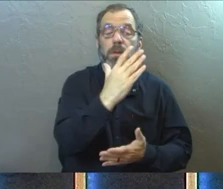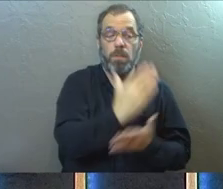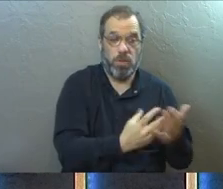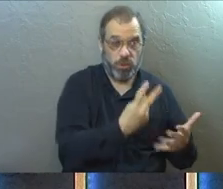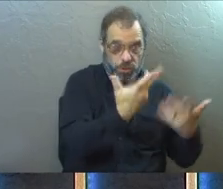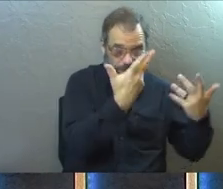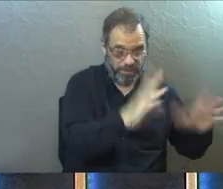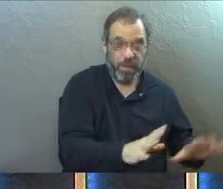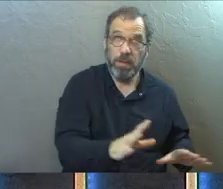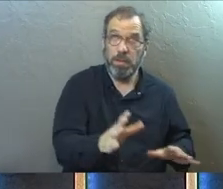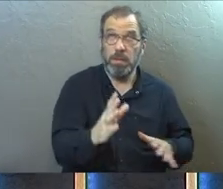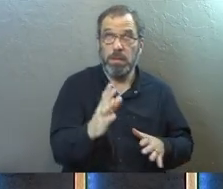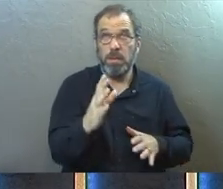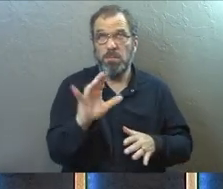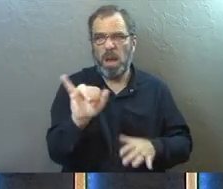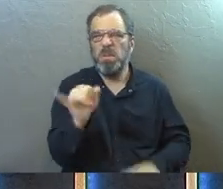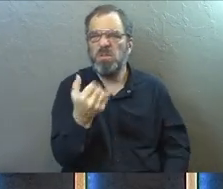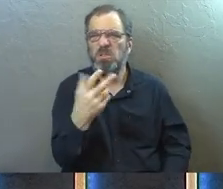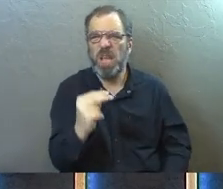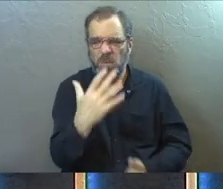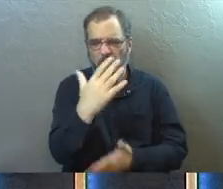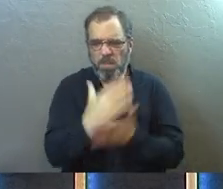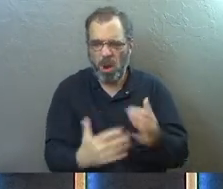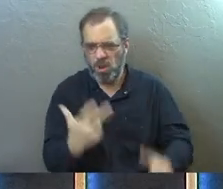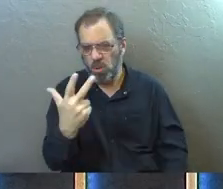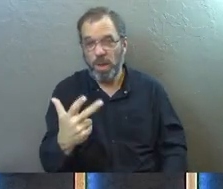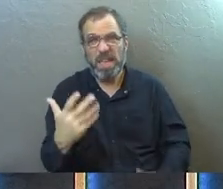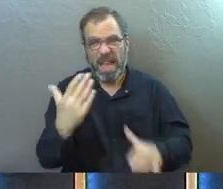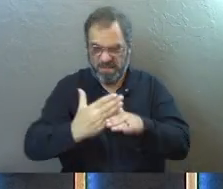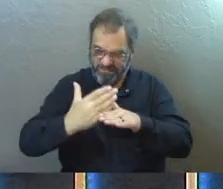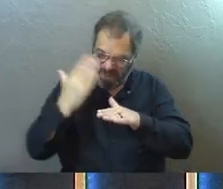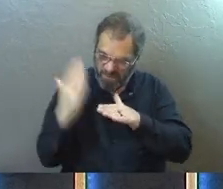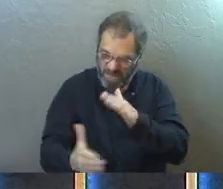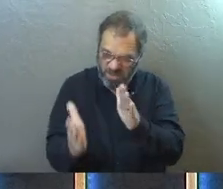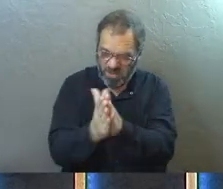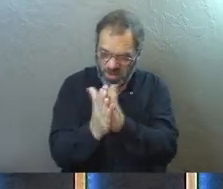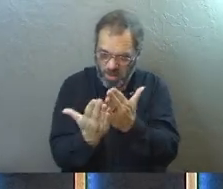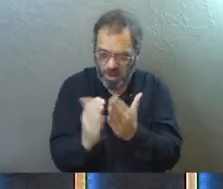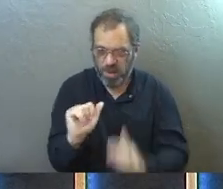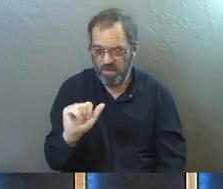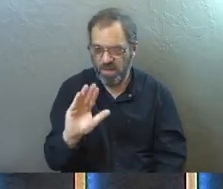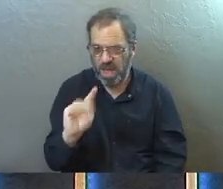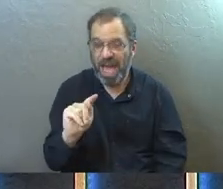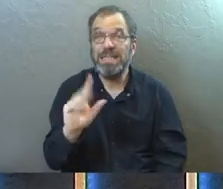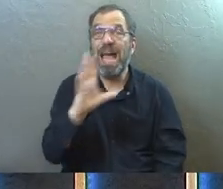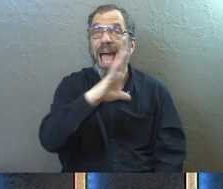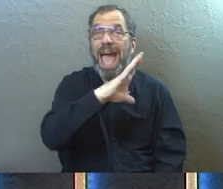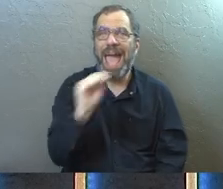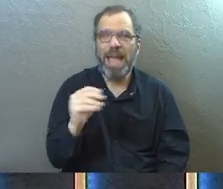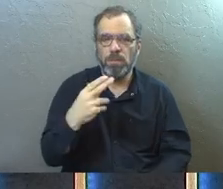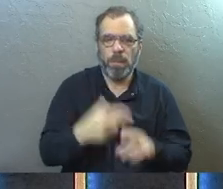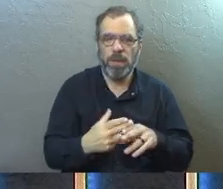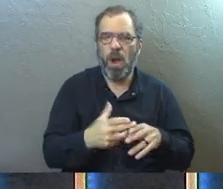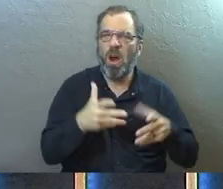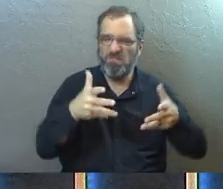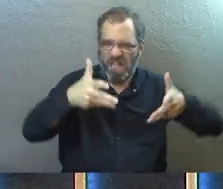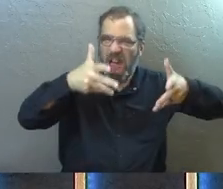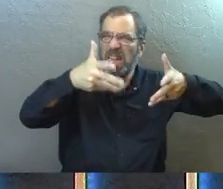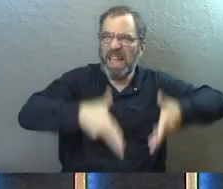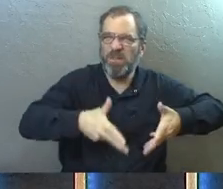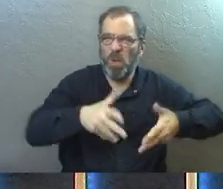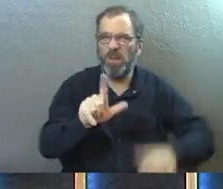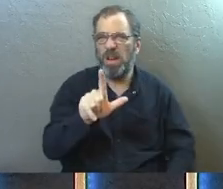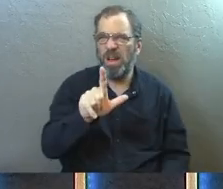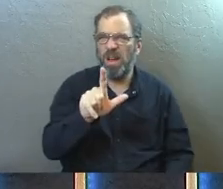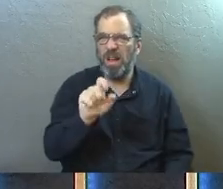3 probably next January and finish up the book. We've been doing also the leftovers of part